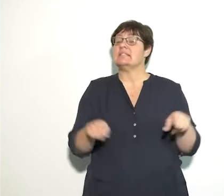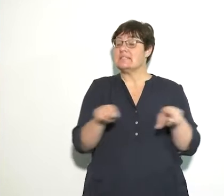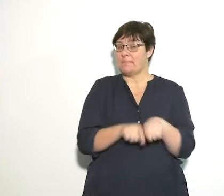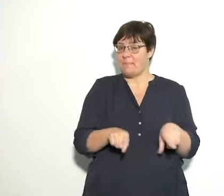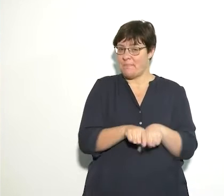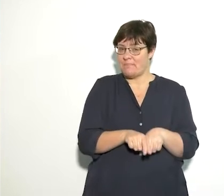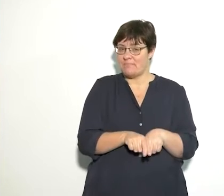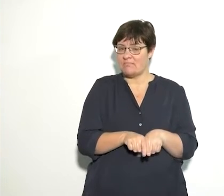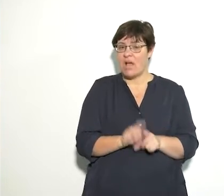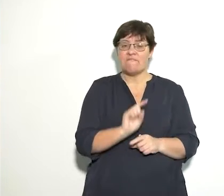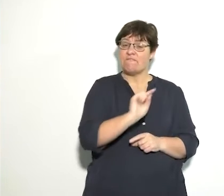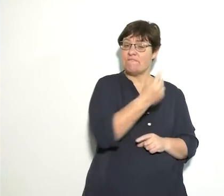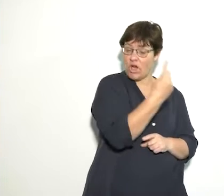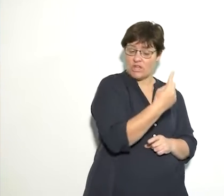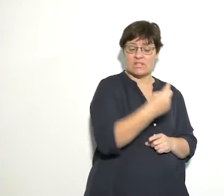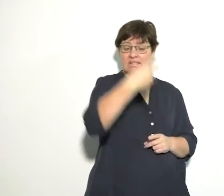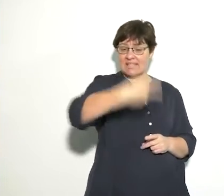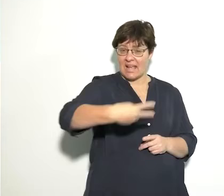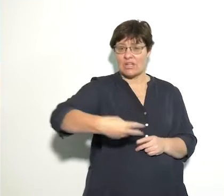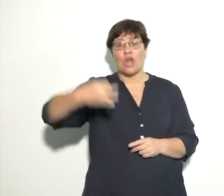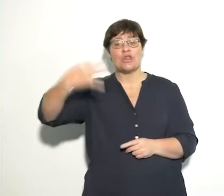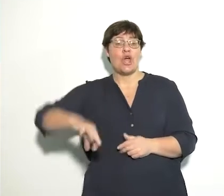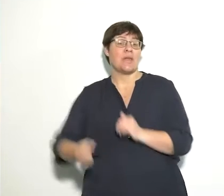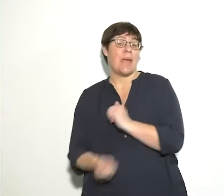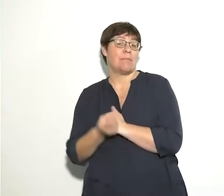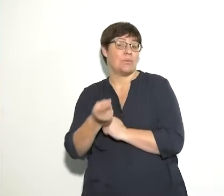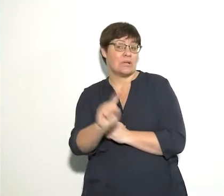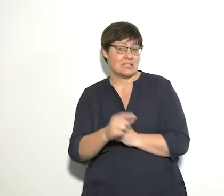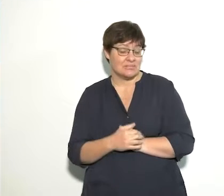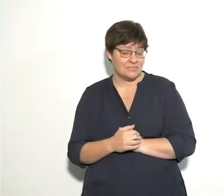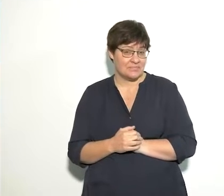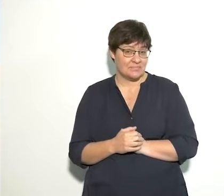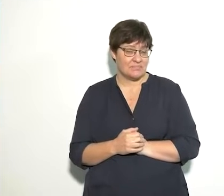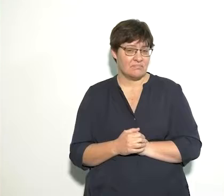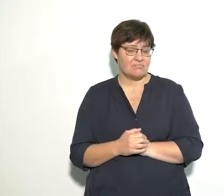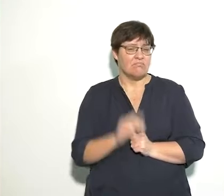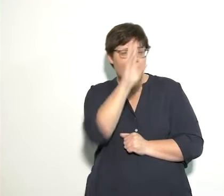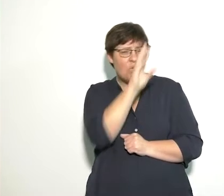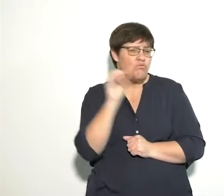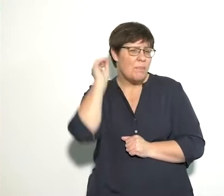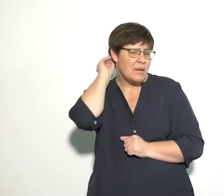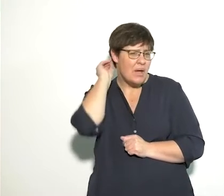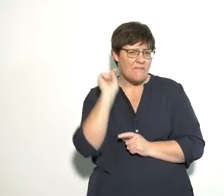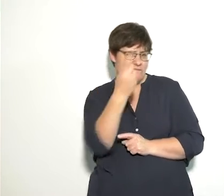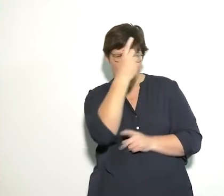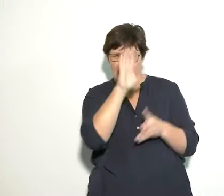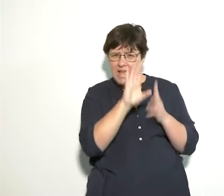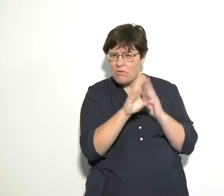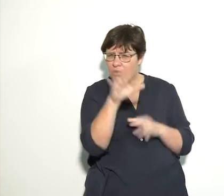and also what happened first, second and third. Now do you remember the first